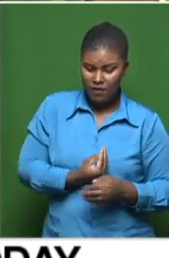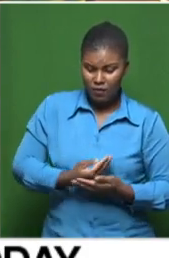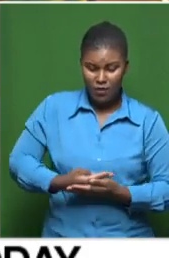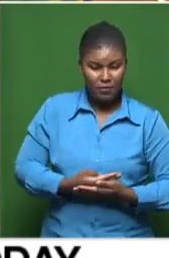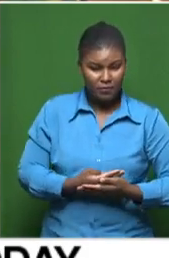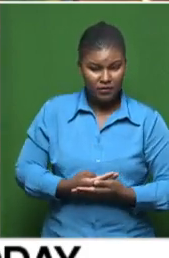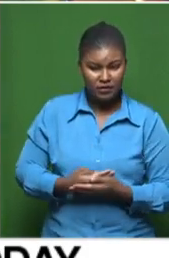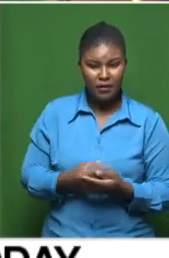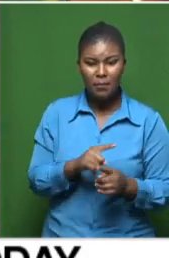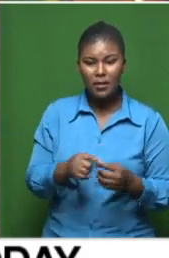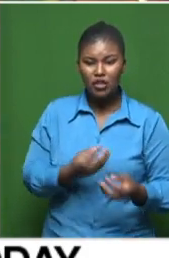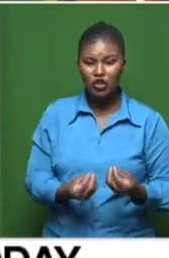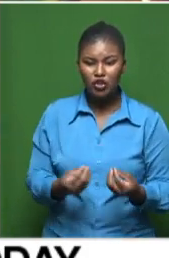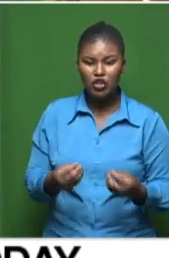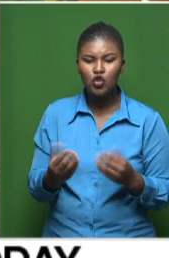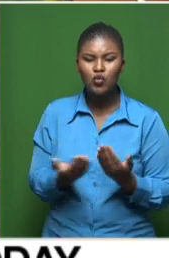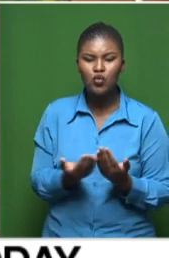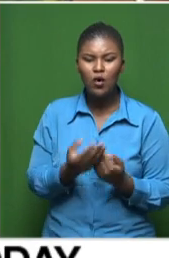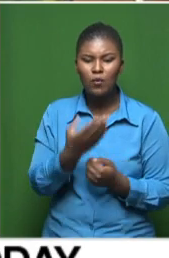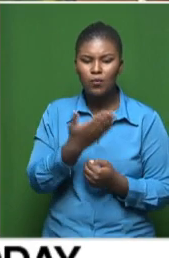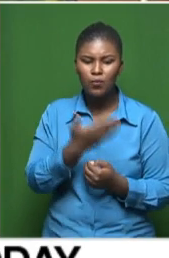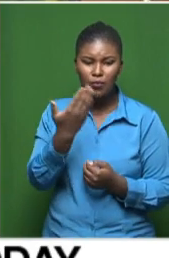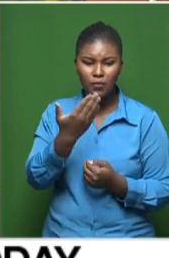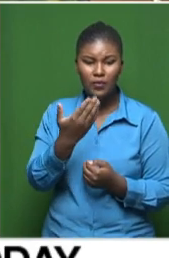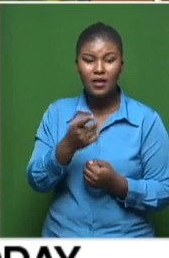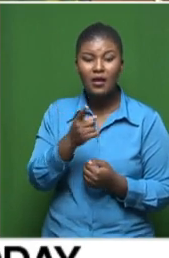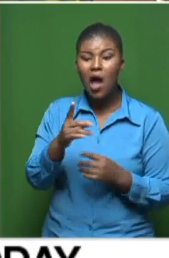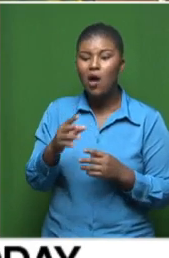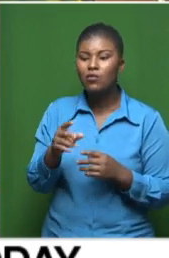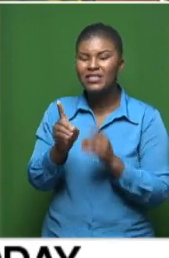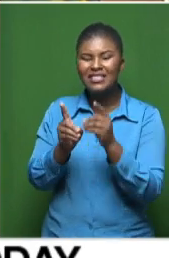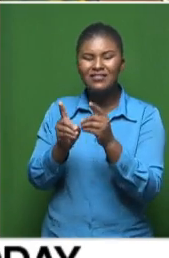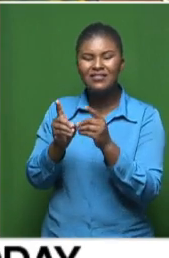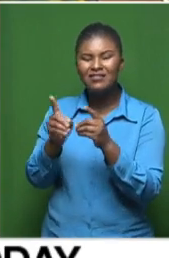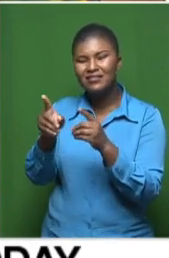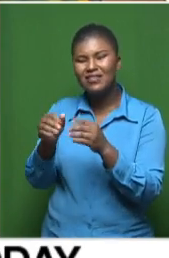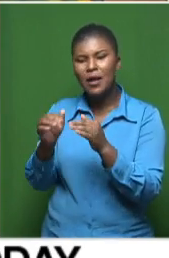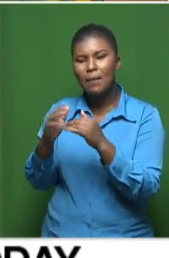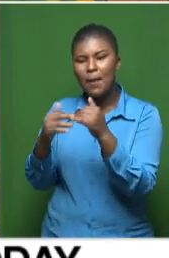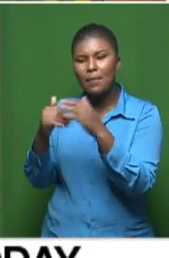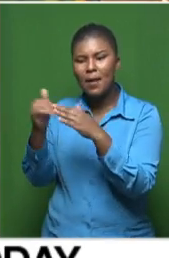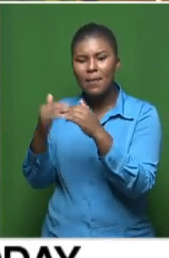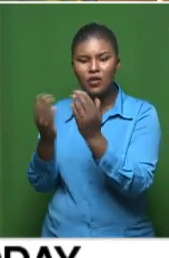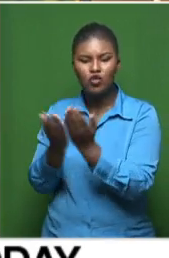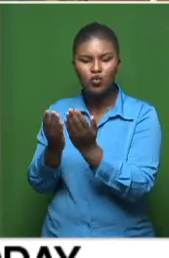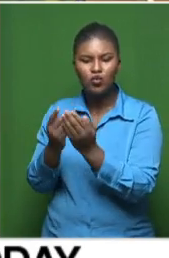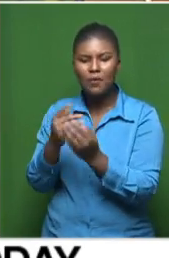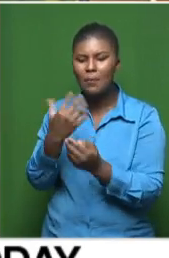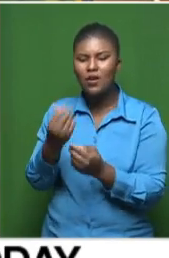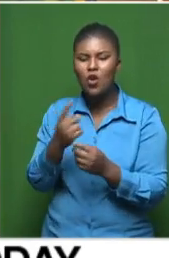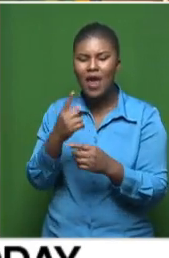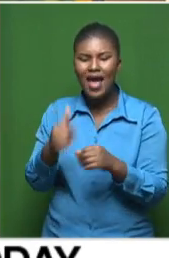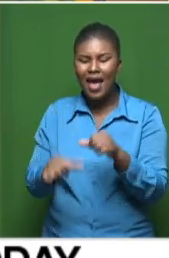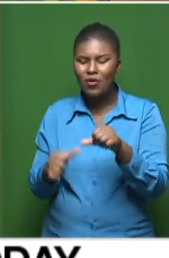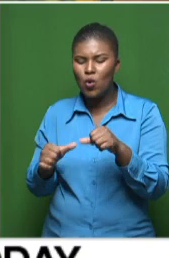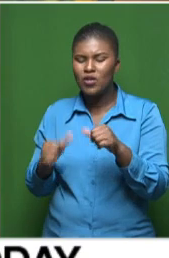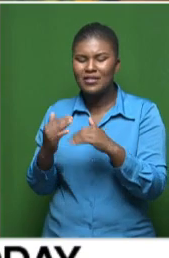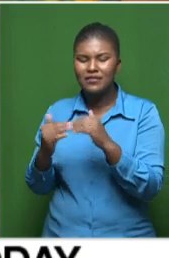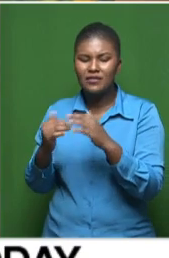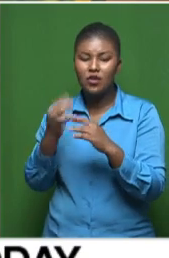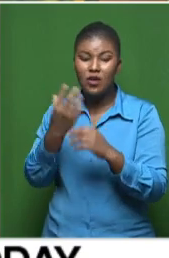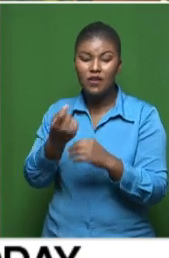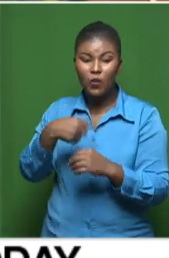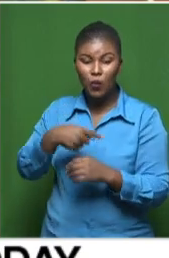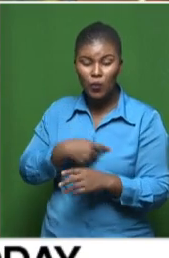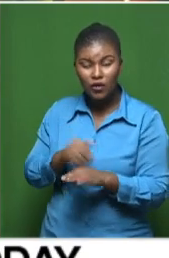so. So, you find the developers, they will build schools without necessarily having the social infrastructure. So, we are already chasing and running